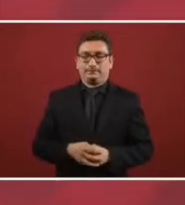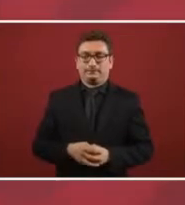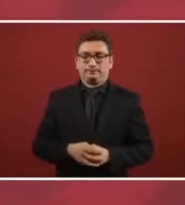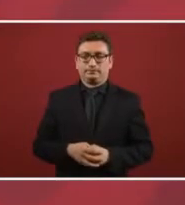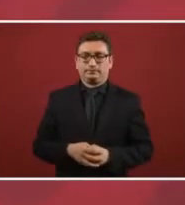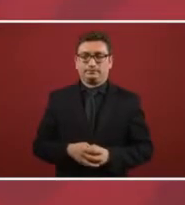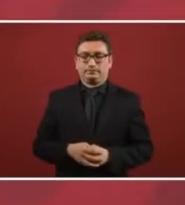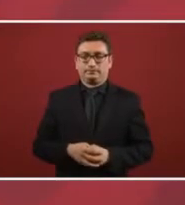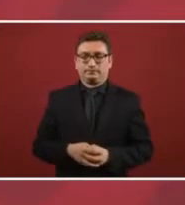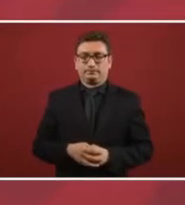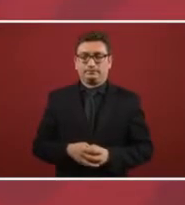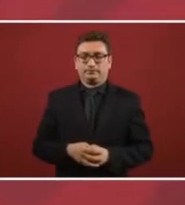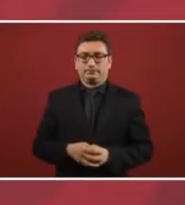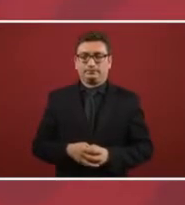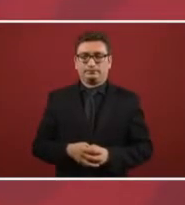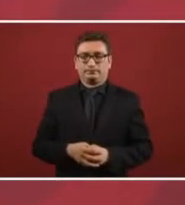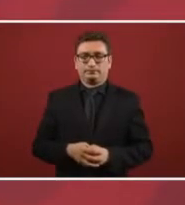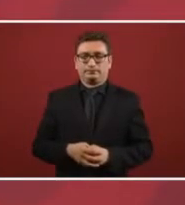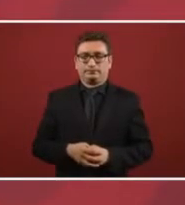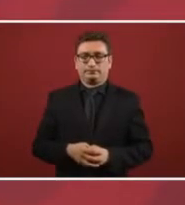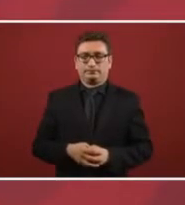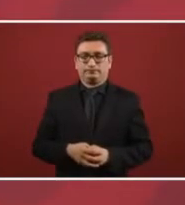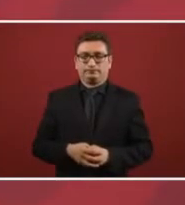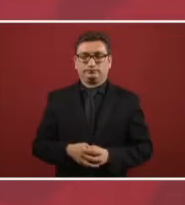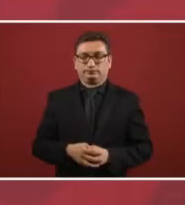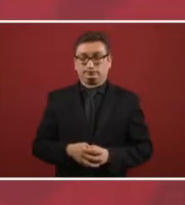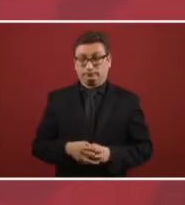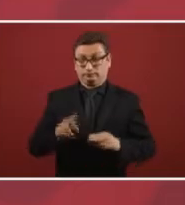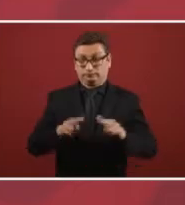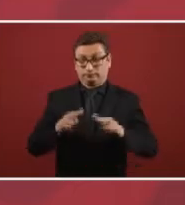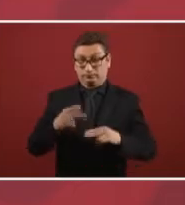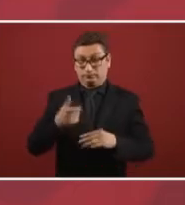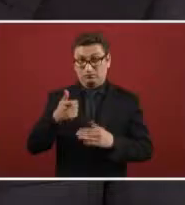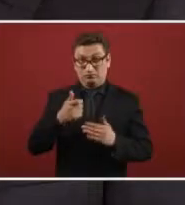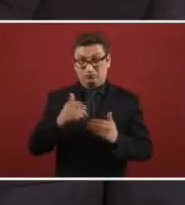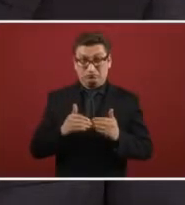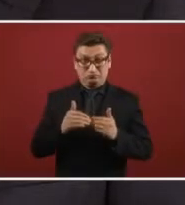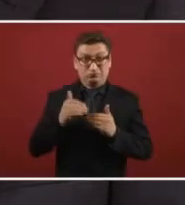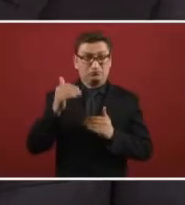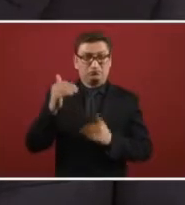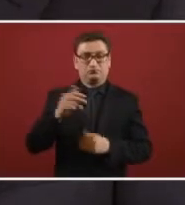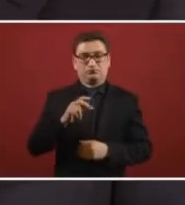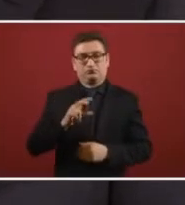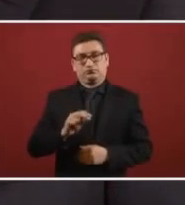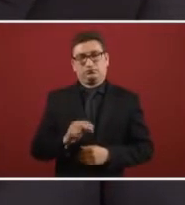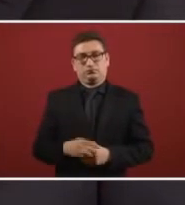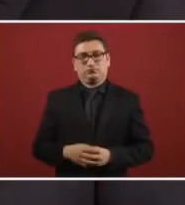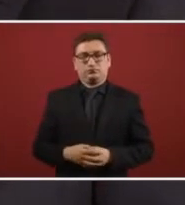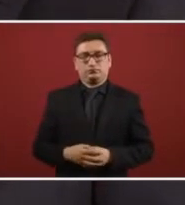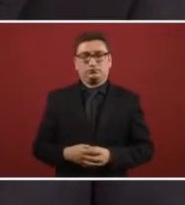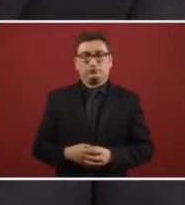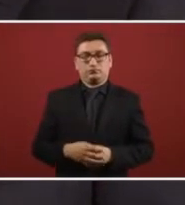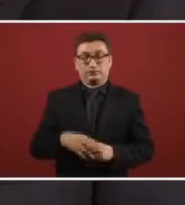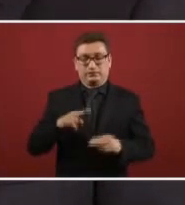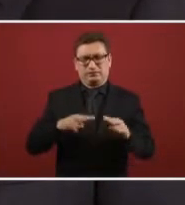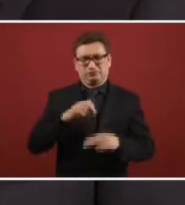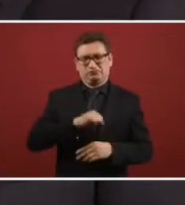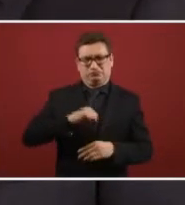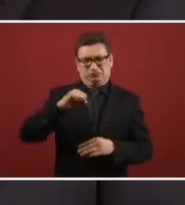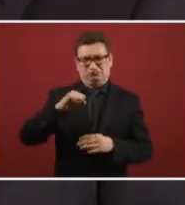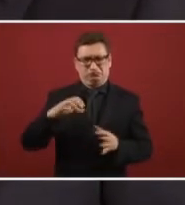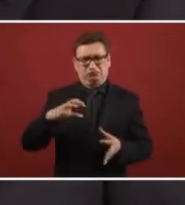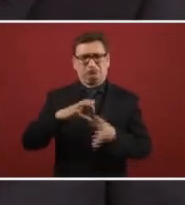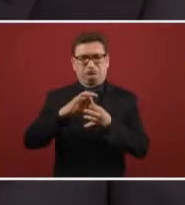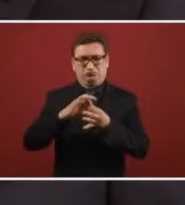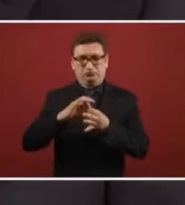not increase the tolls on top